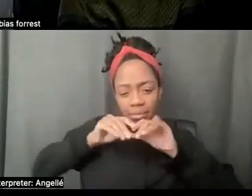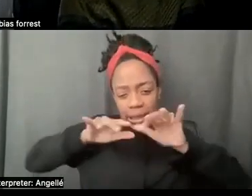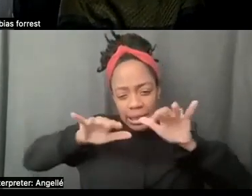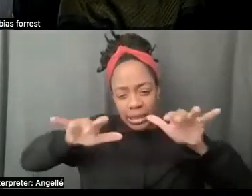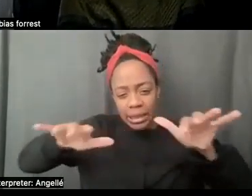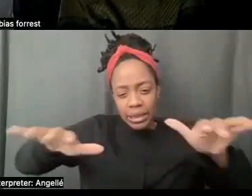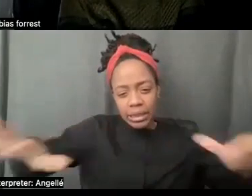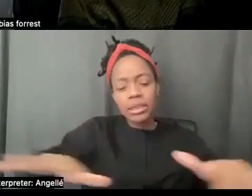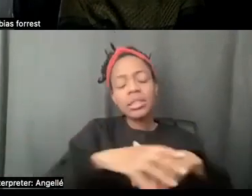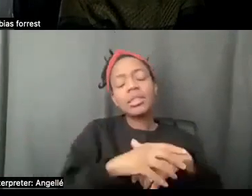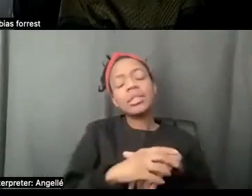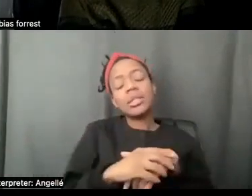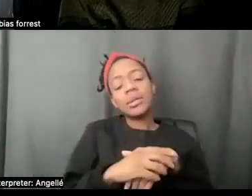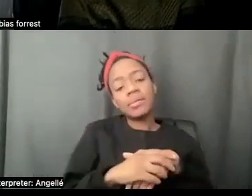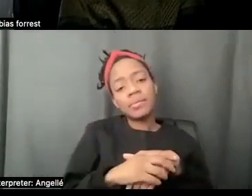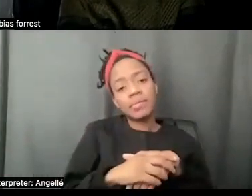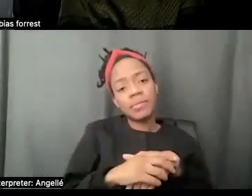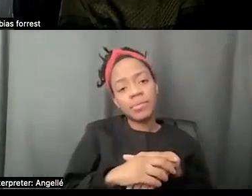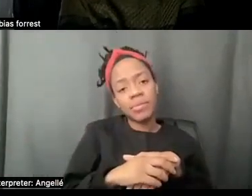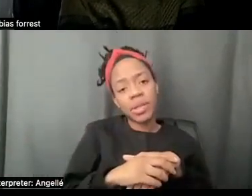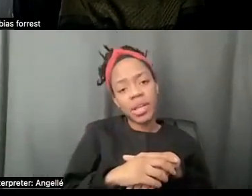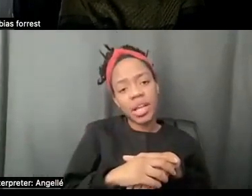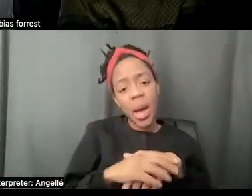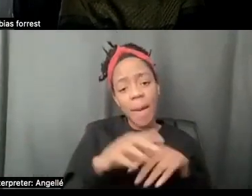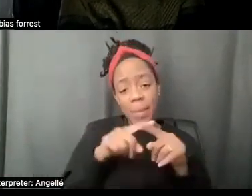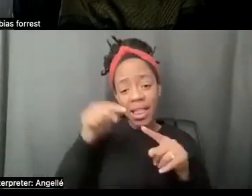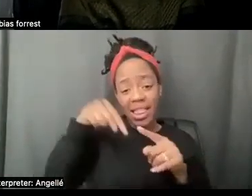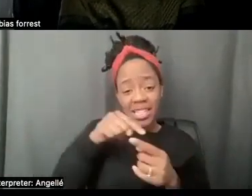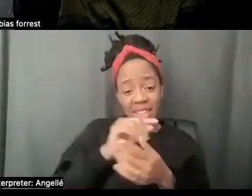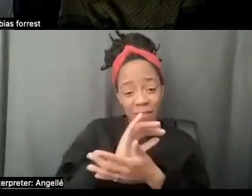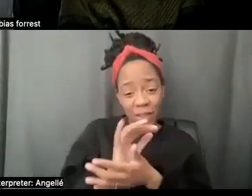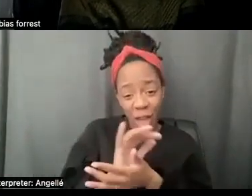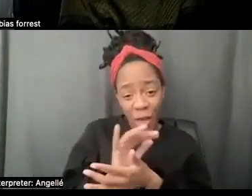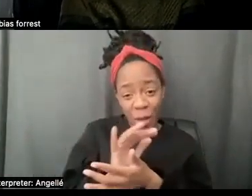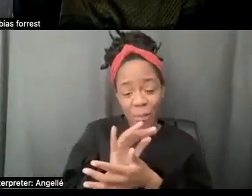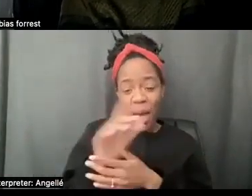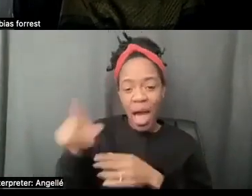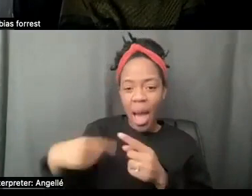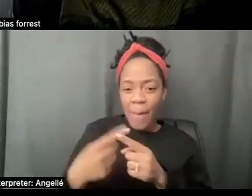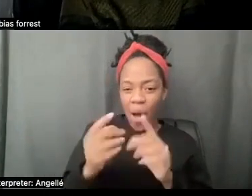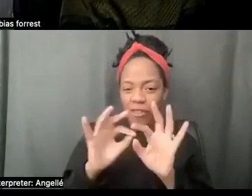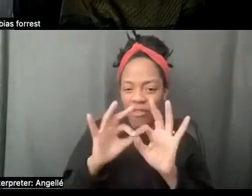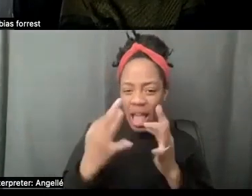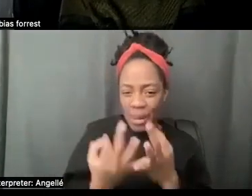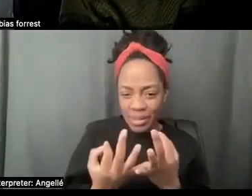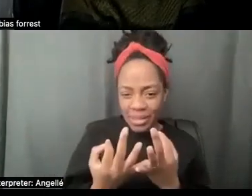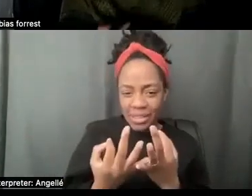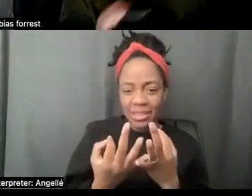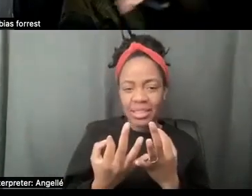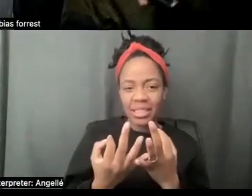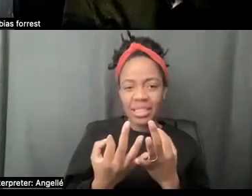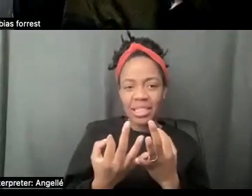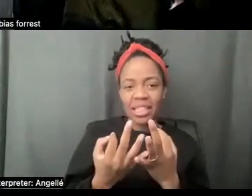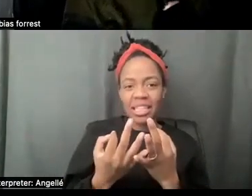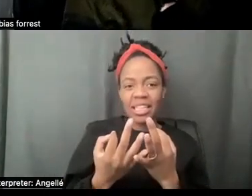did I know that this would end up being the vehicle, a film about found family that became behind